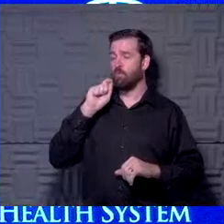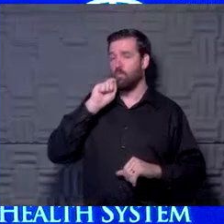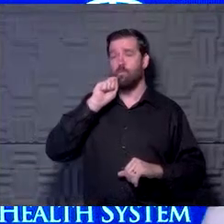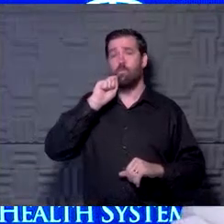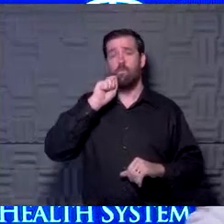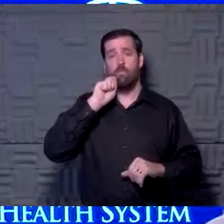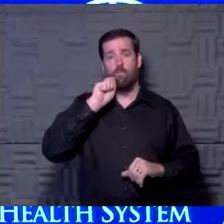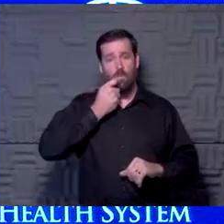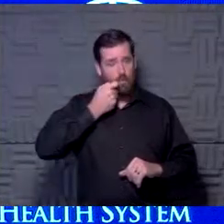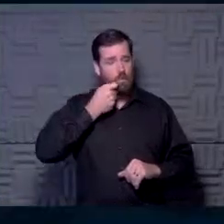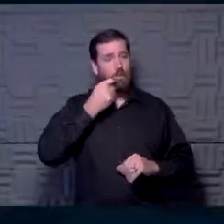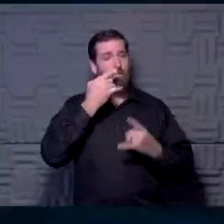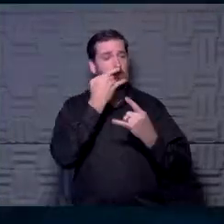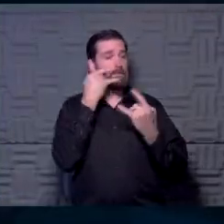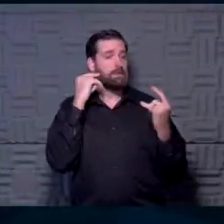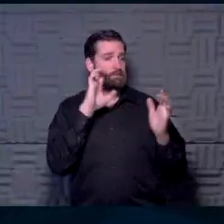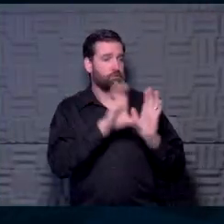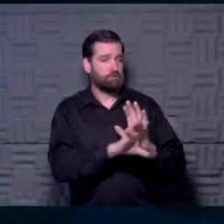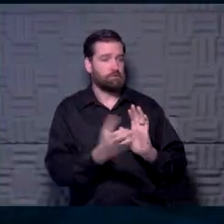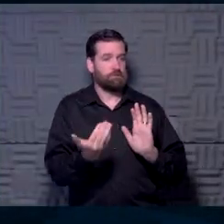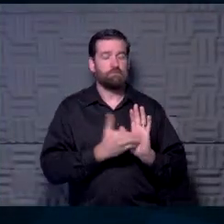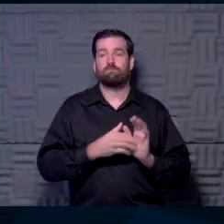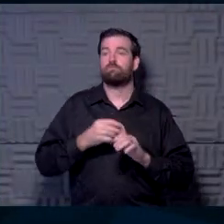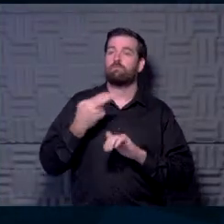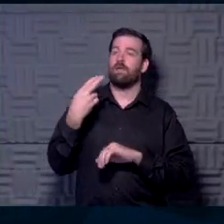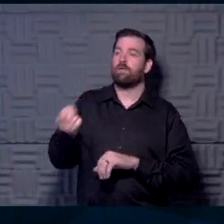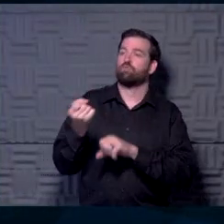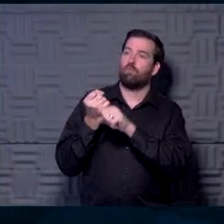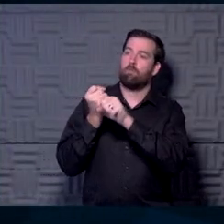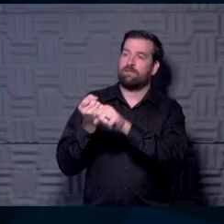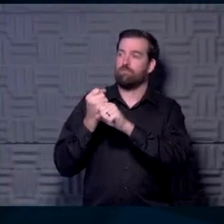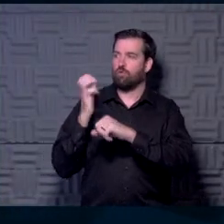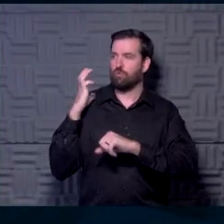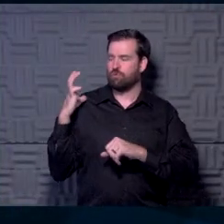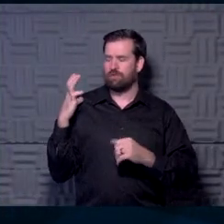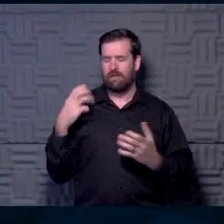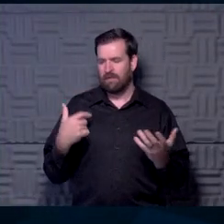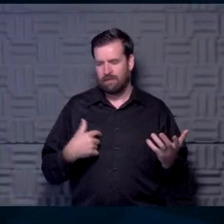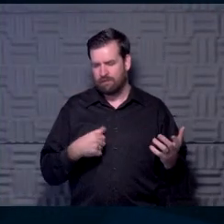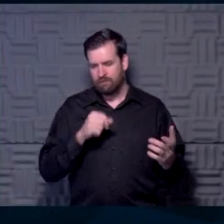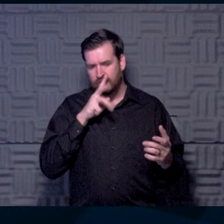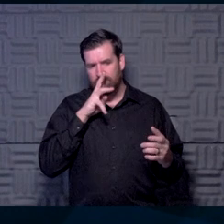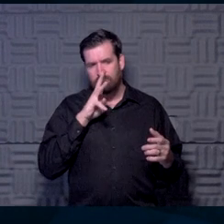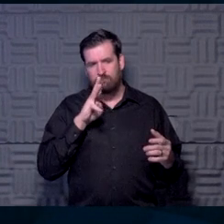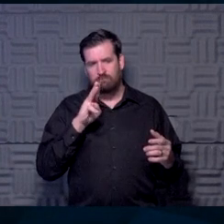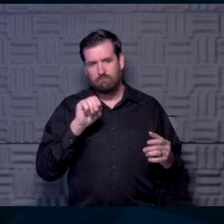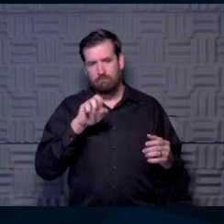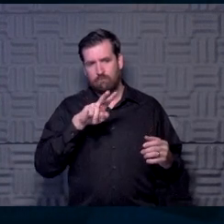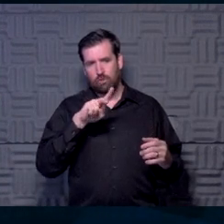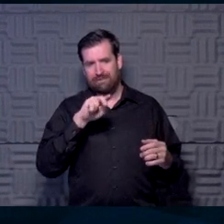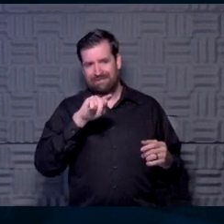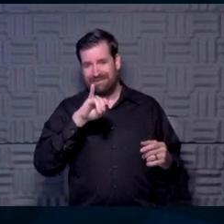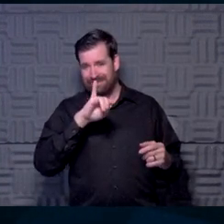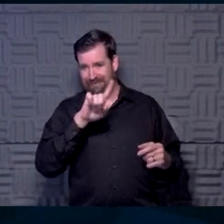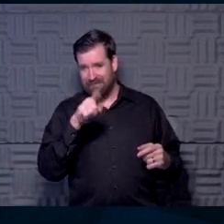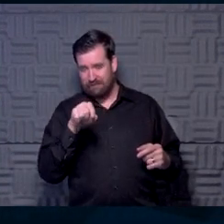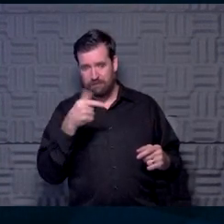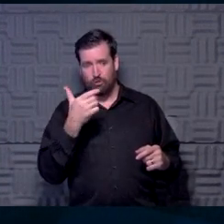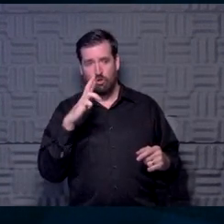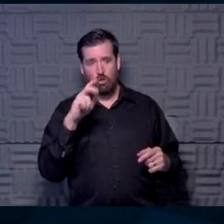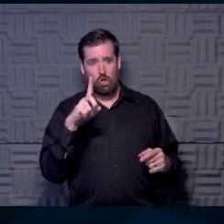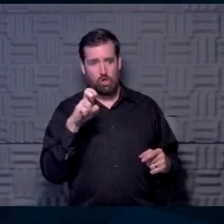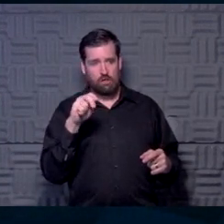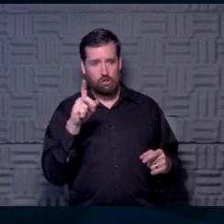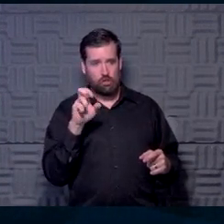or a couple of cool masking pictures again. High school baseball coach. I'm not going to say this right. Martiz, hope that I got that close. Gardner shows